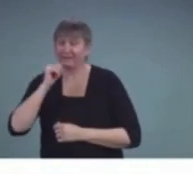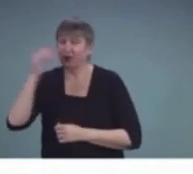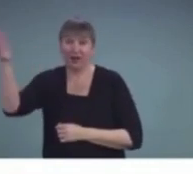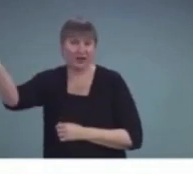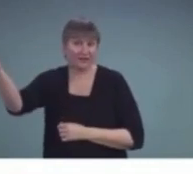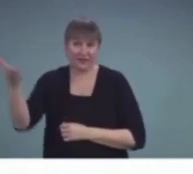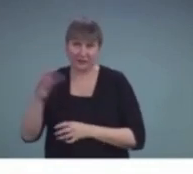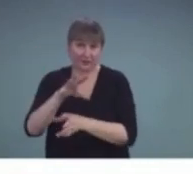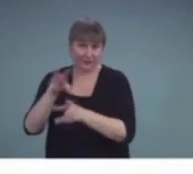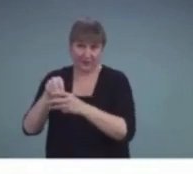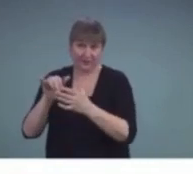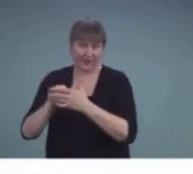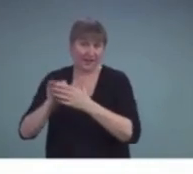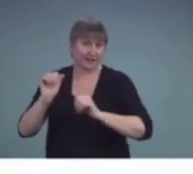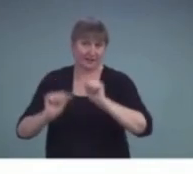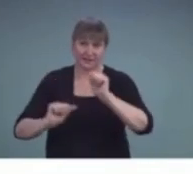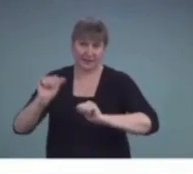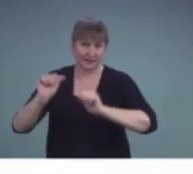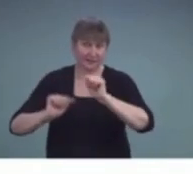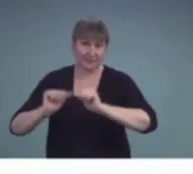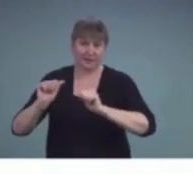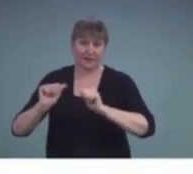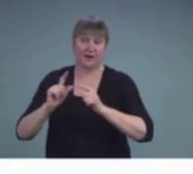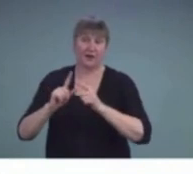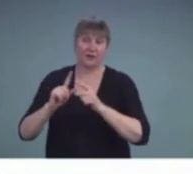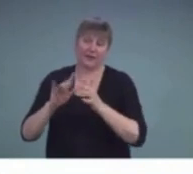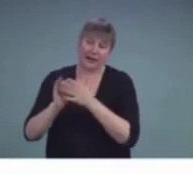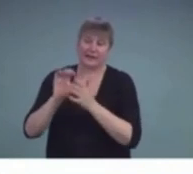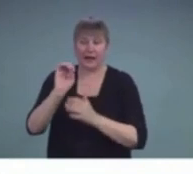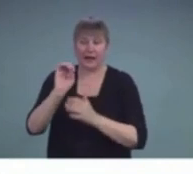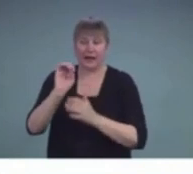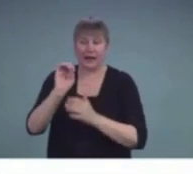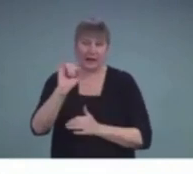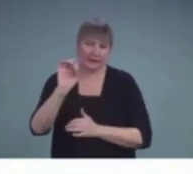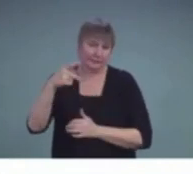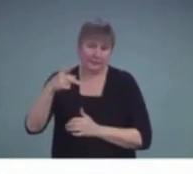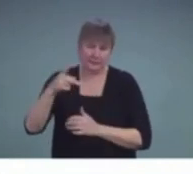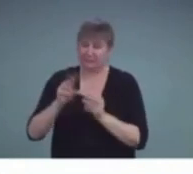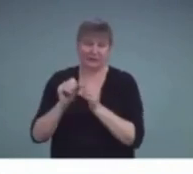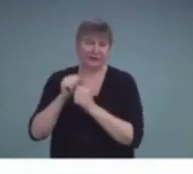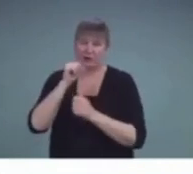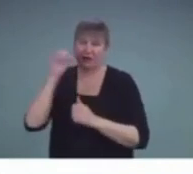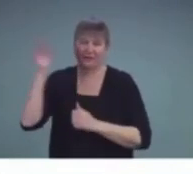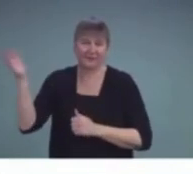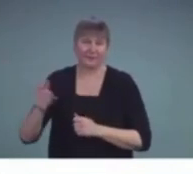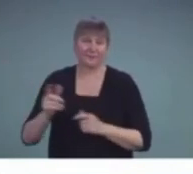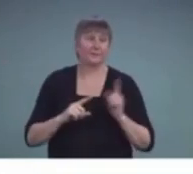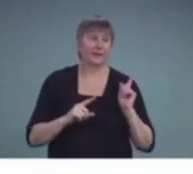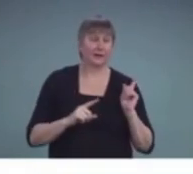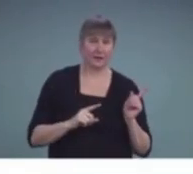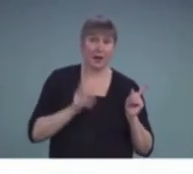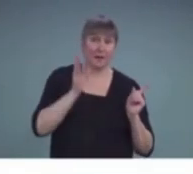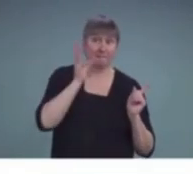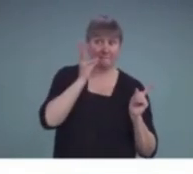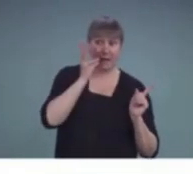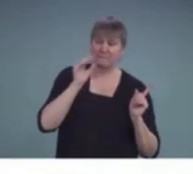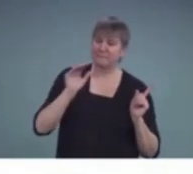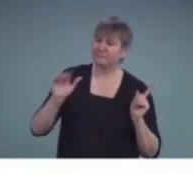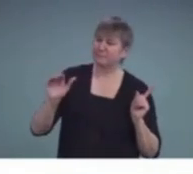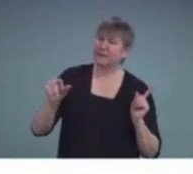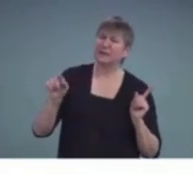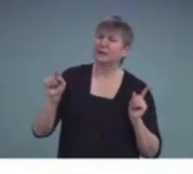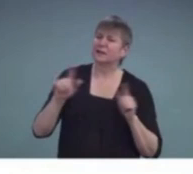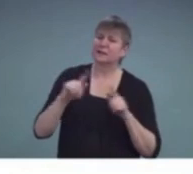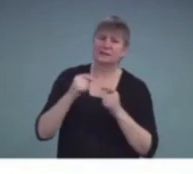the assessment or the eligibility or IEP meetings. So, again, told the IEP team that